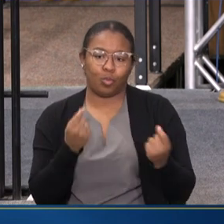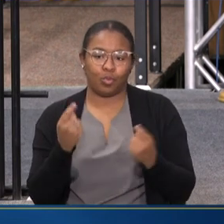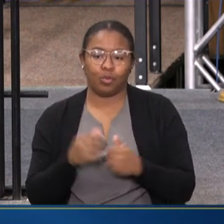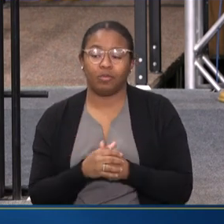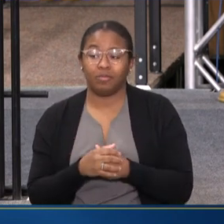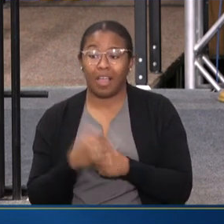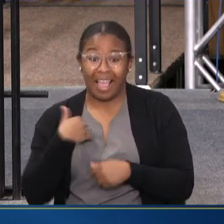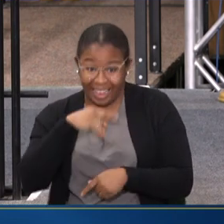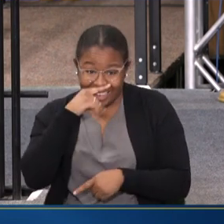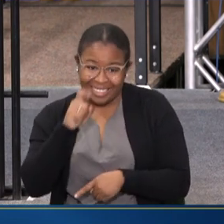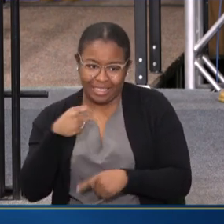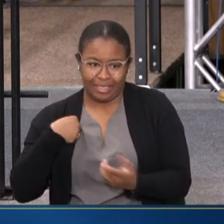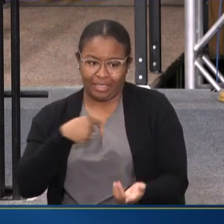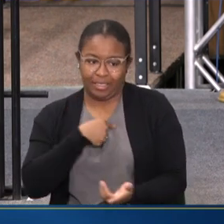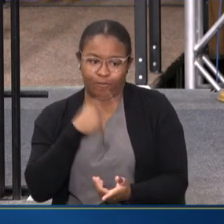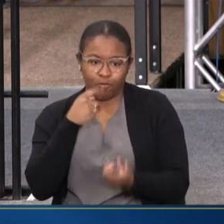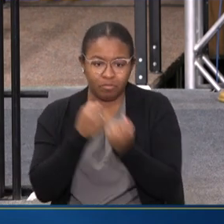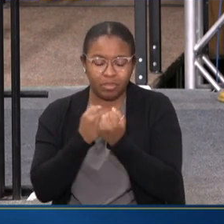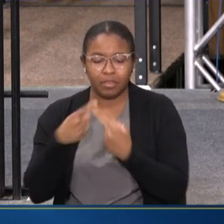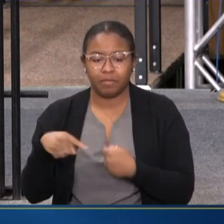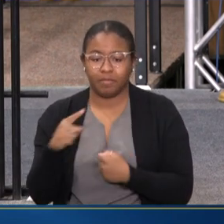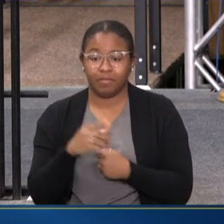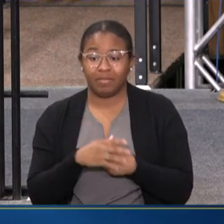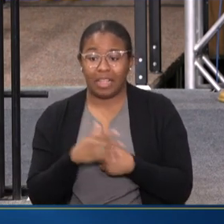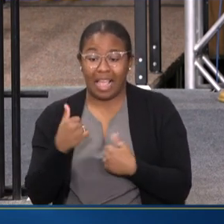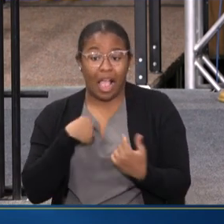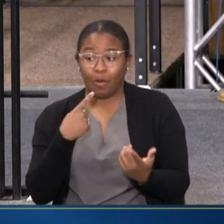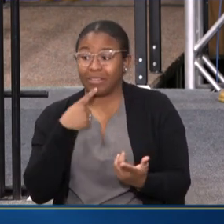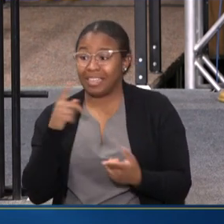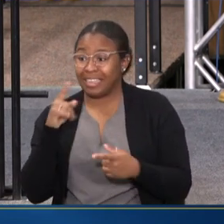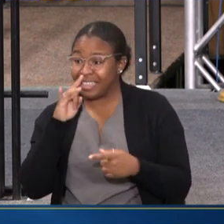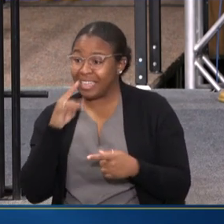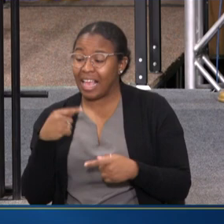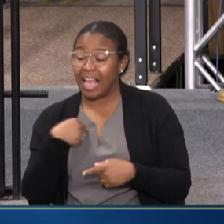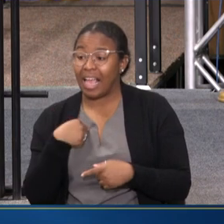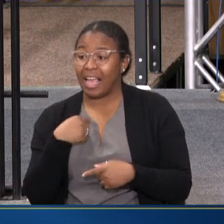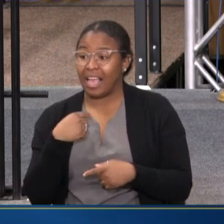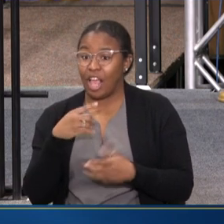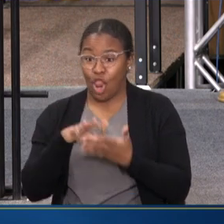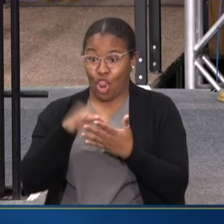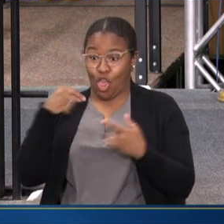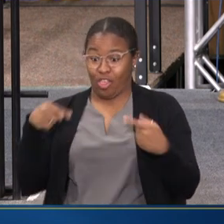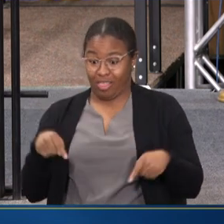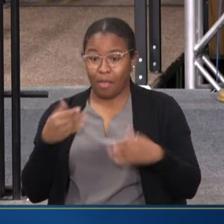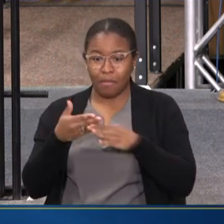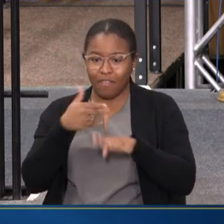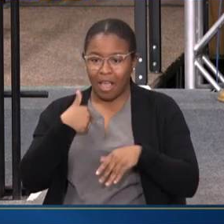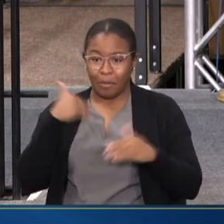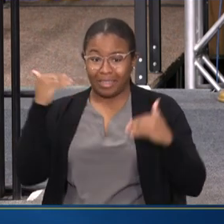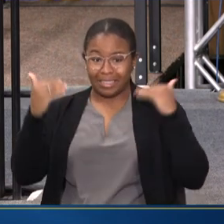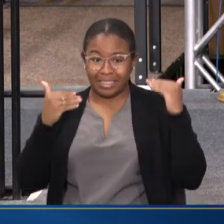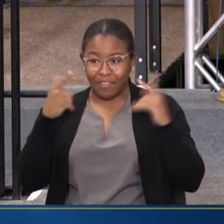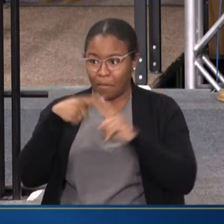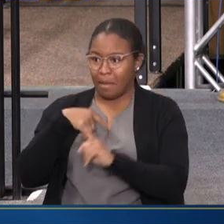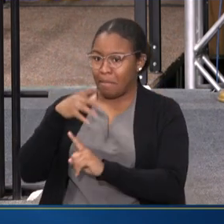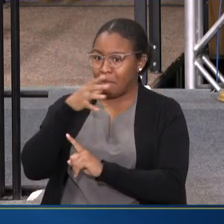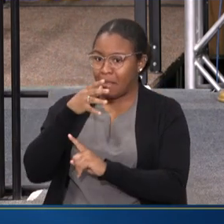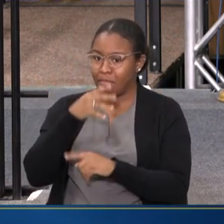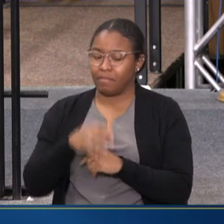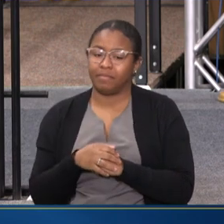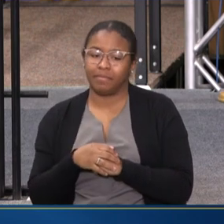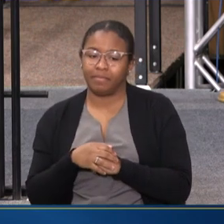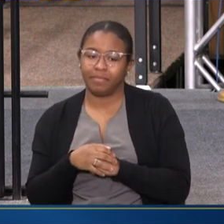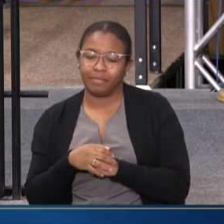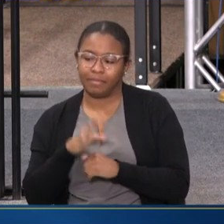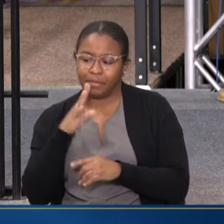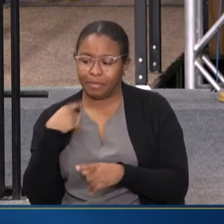OUR KIDS NEED US. OR AS I ALWAYS TELL FOLKS, I LEARNED THIS BEFORE I WAS AN ADULT FROM MY MOM. MEJOR PREVENIR